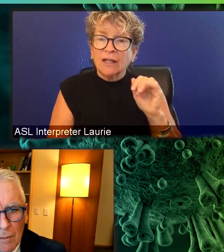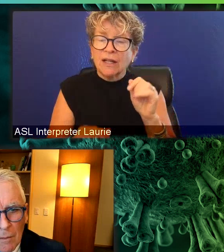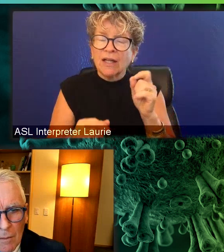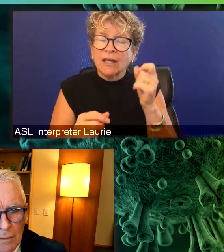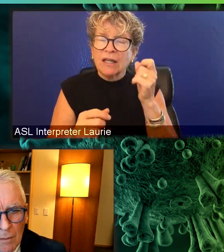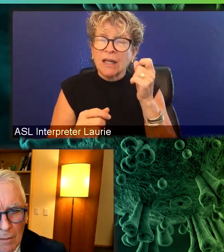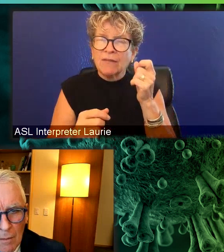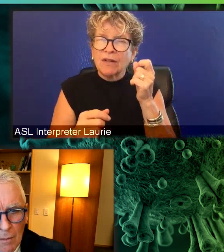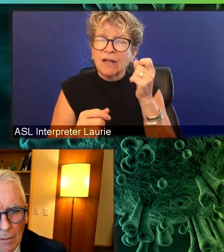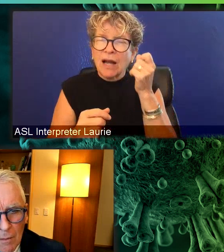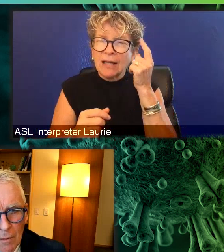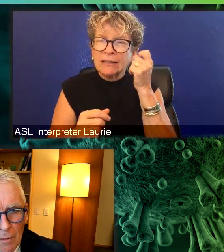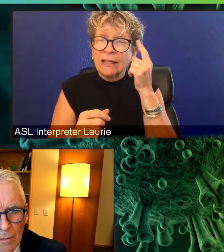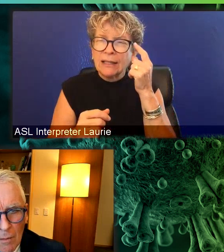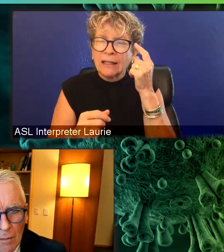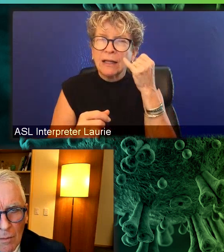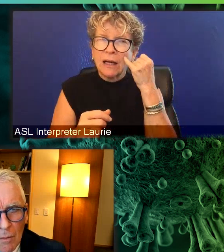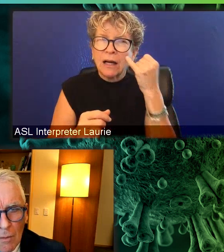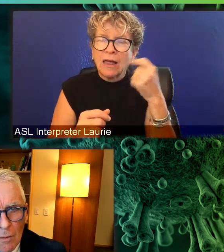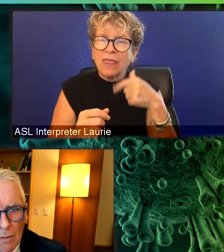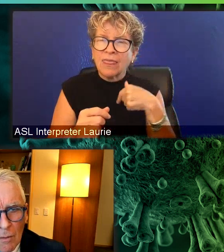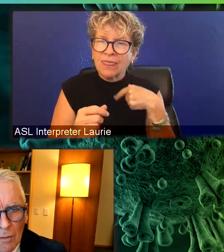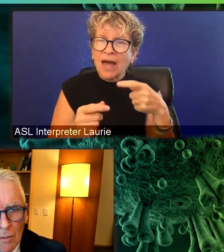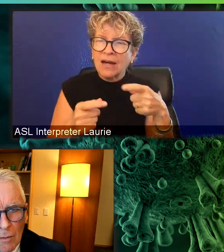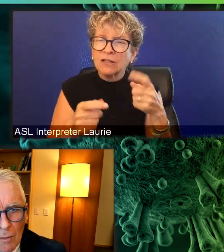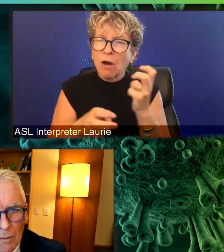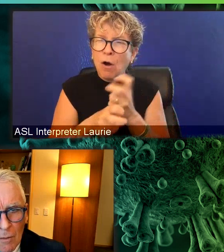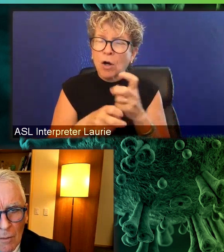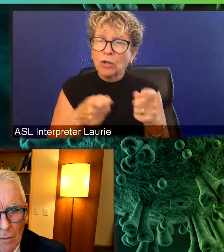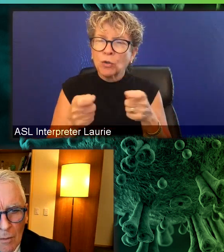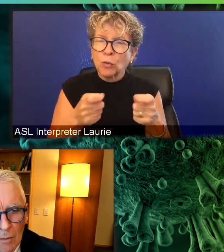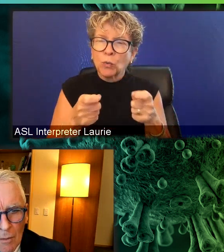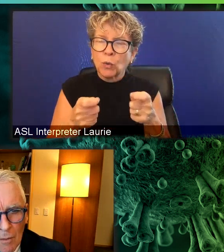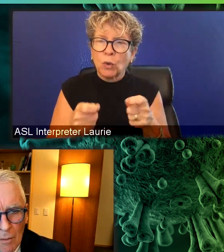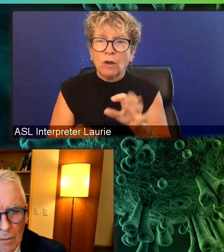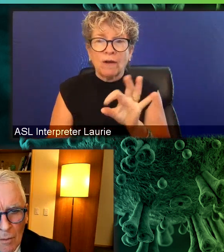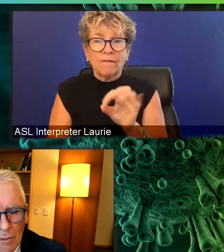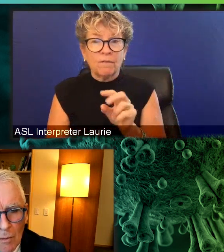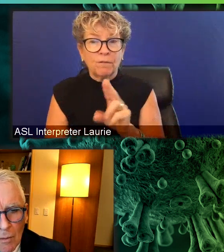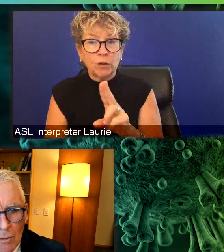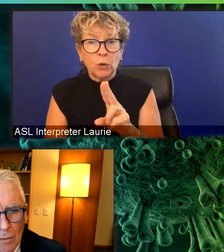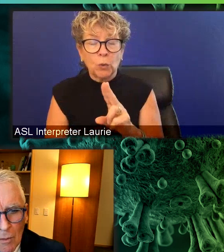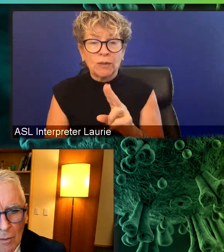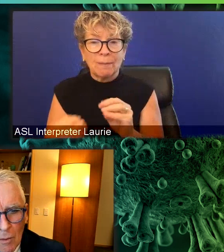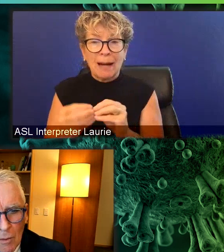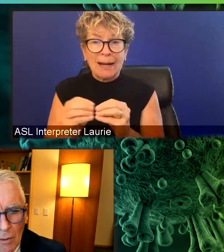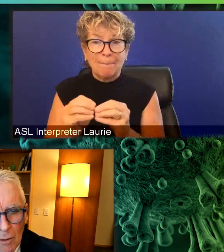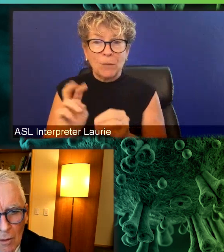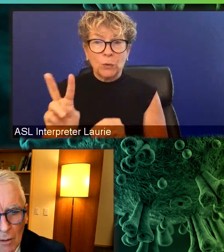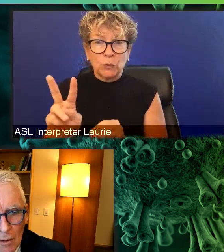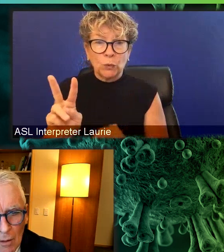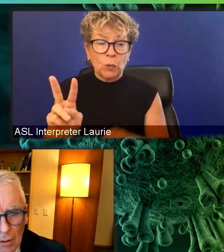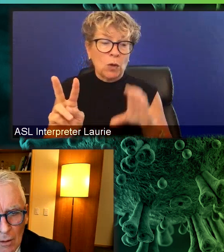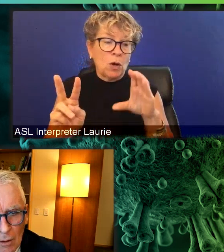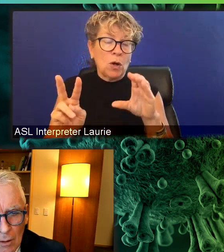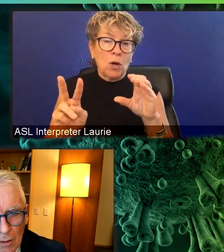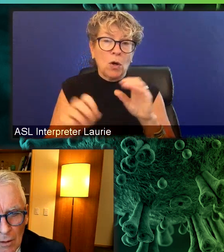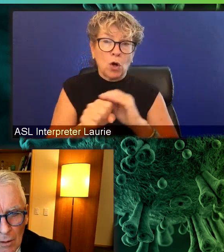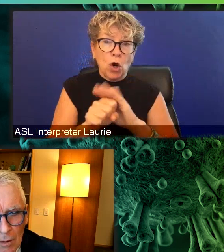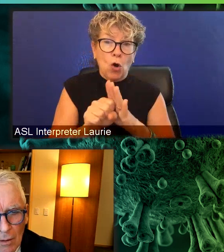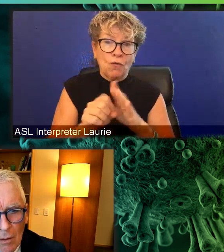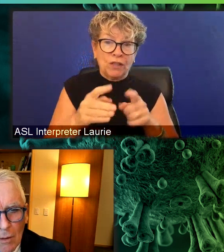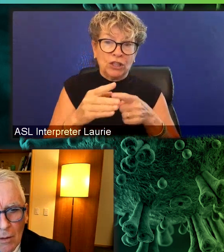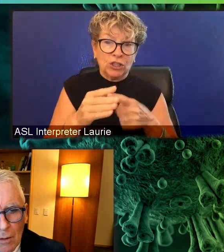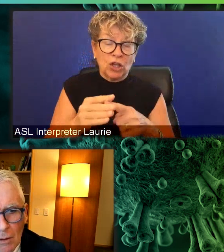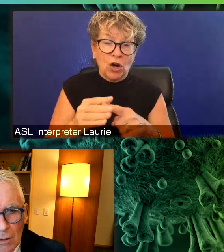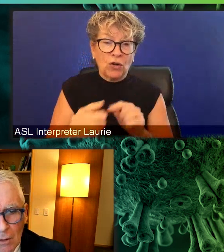uh, epidemic spread. And so flu R naught is about two. Um, COVID started out as three, maybe three and a half, and